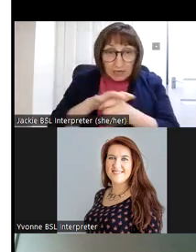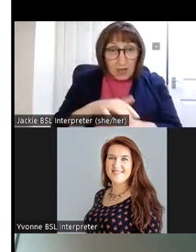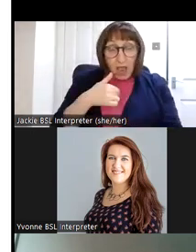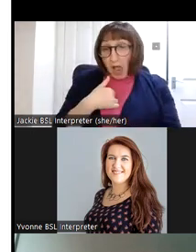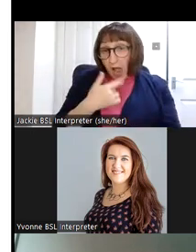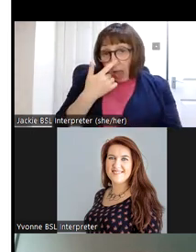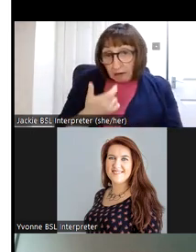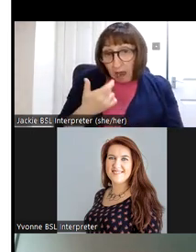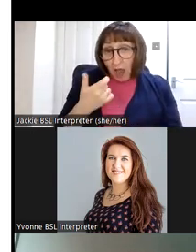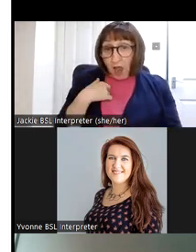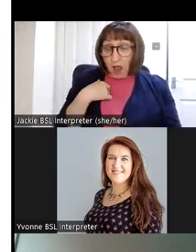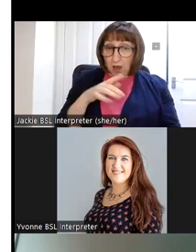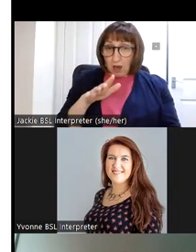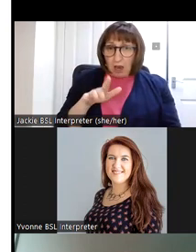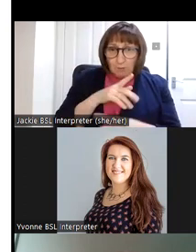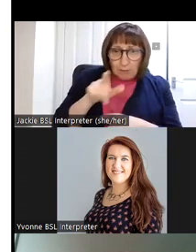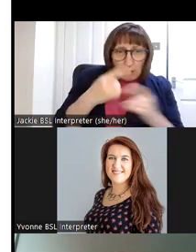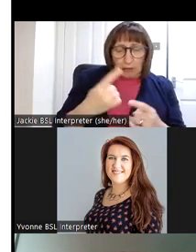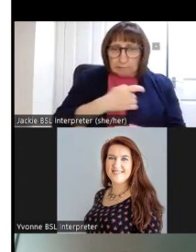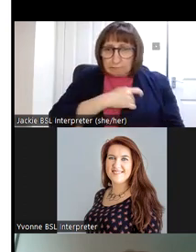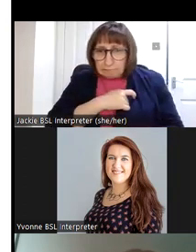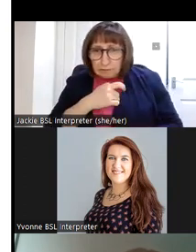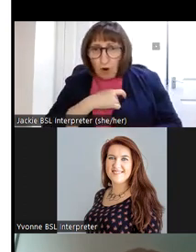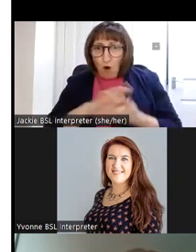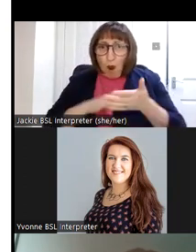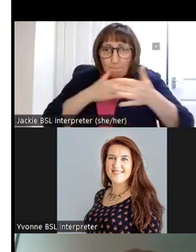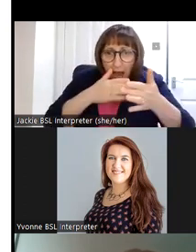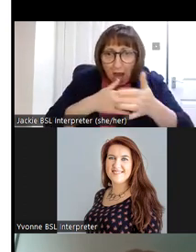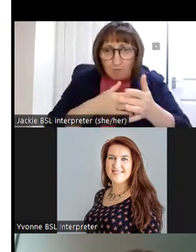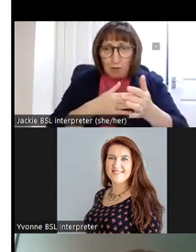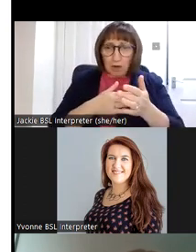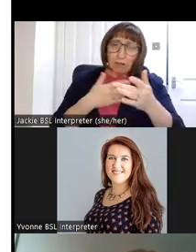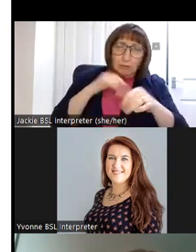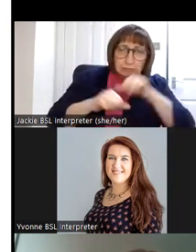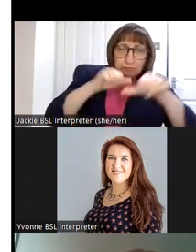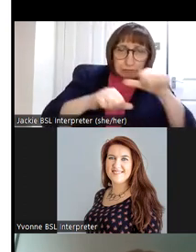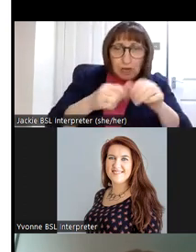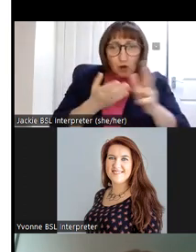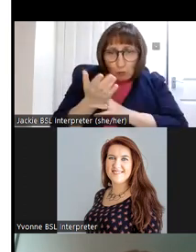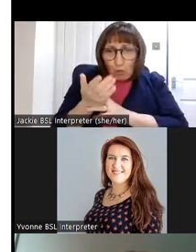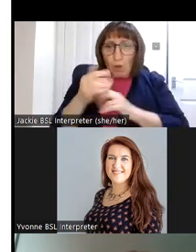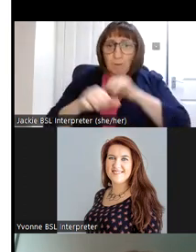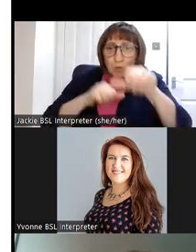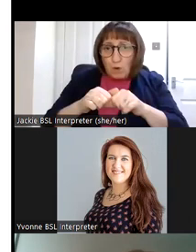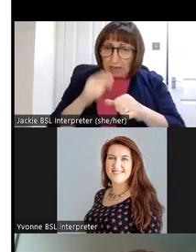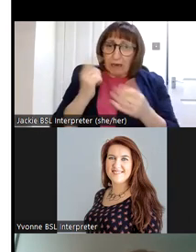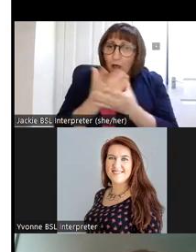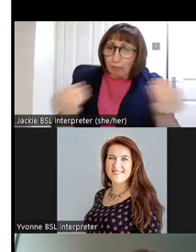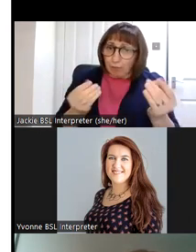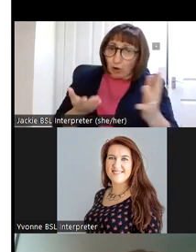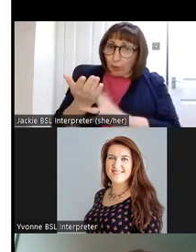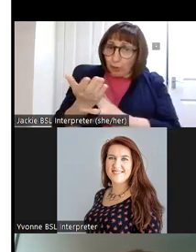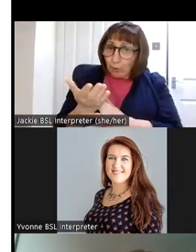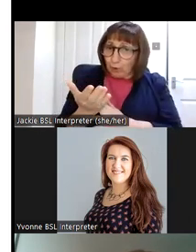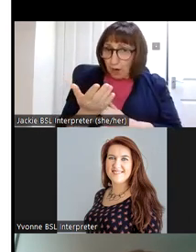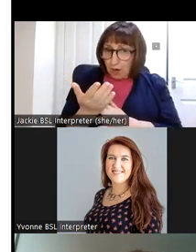away the the fear factor or the red tape that can be associated with our archaeological sites and their preservation and